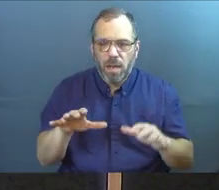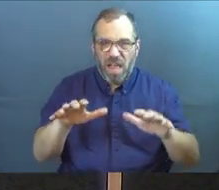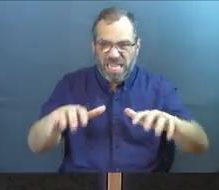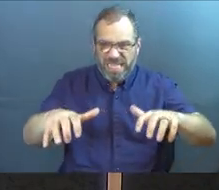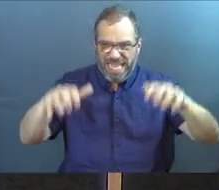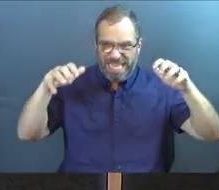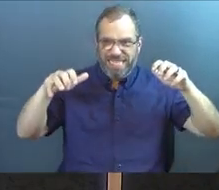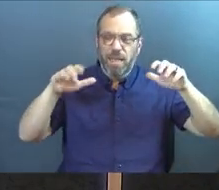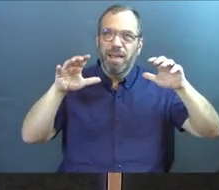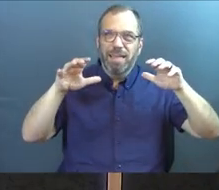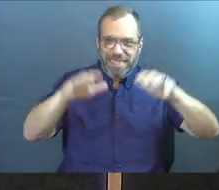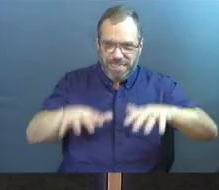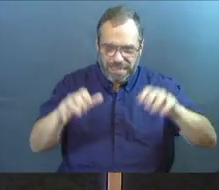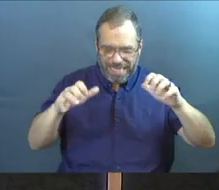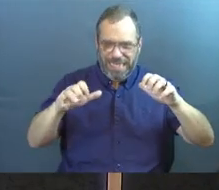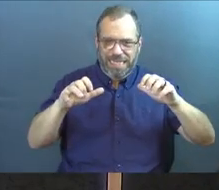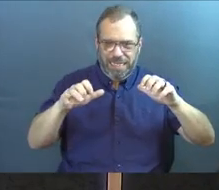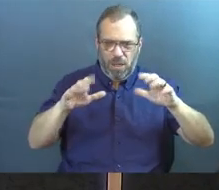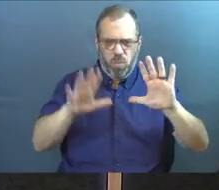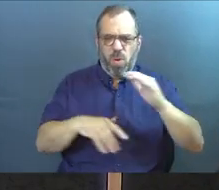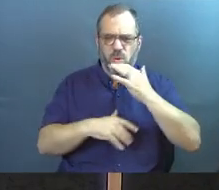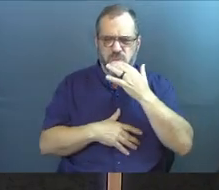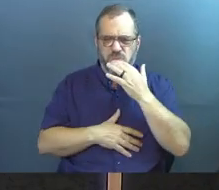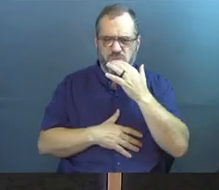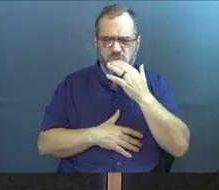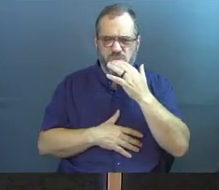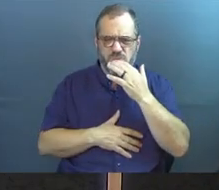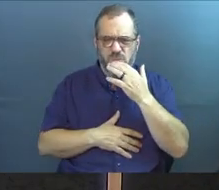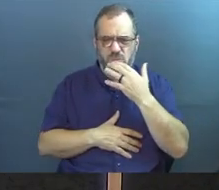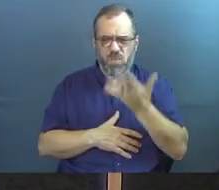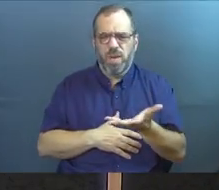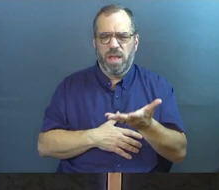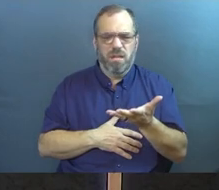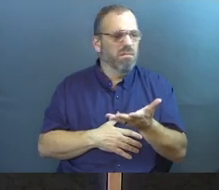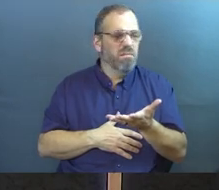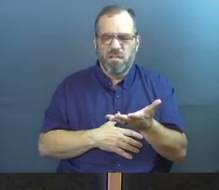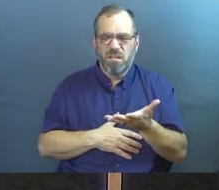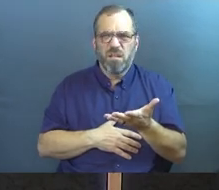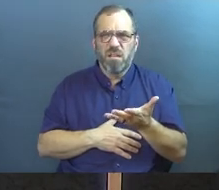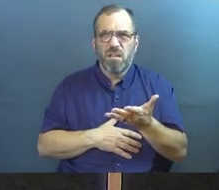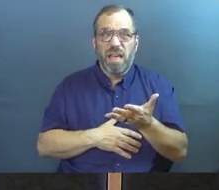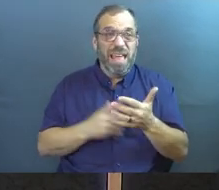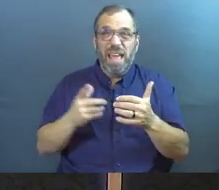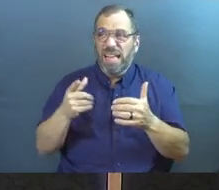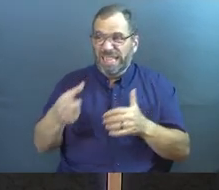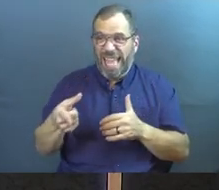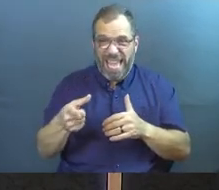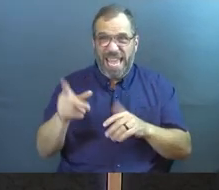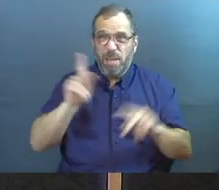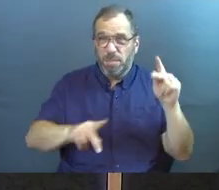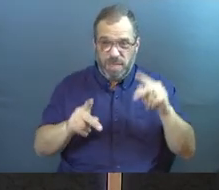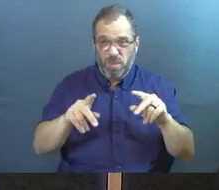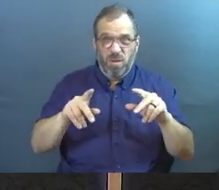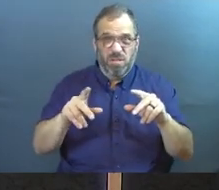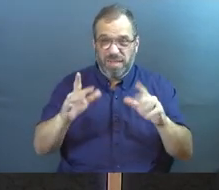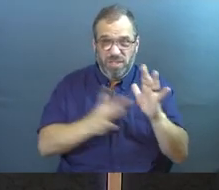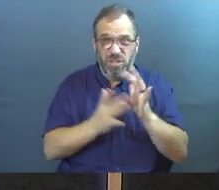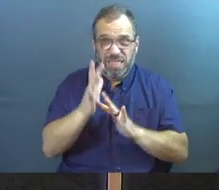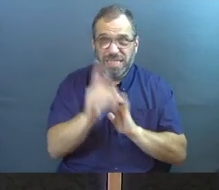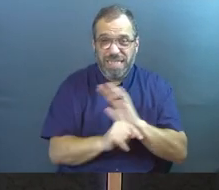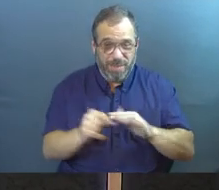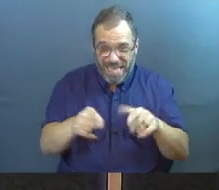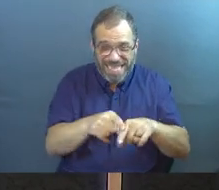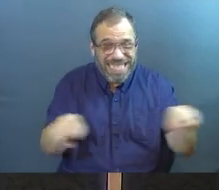don't know. That's the part where you've got to really stop in your imagination for a second and realize in the first century, they didn't know.